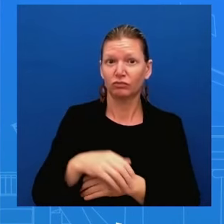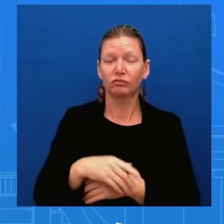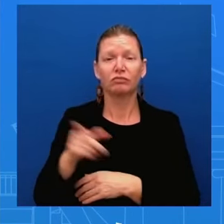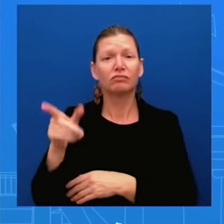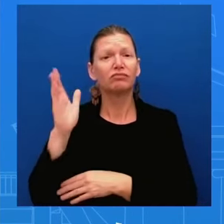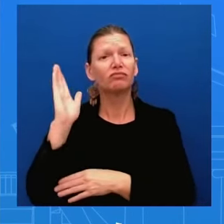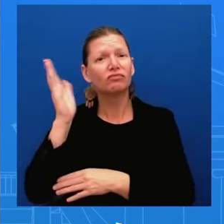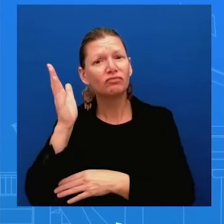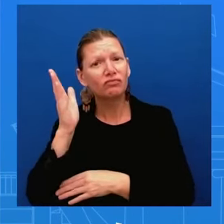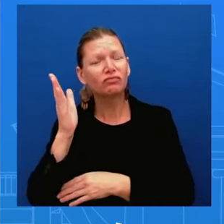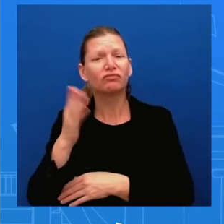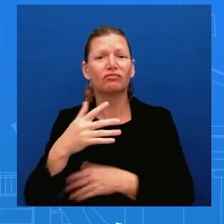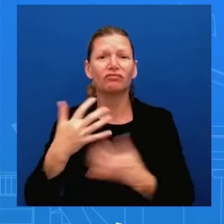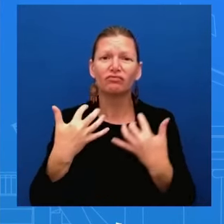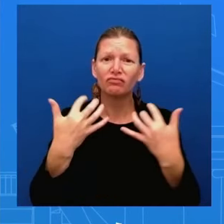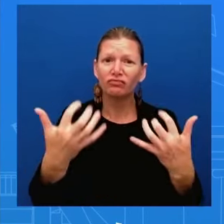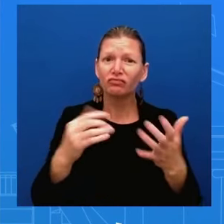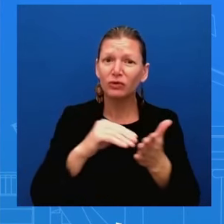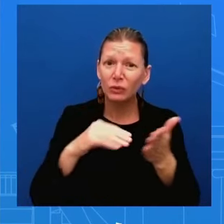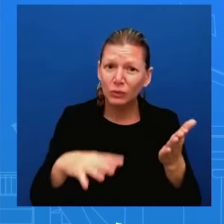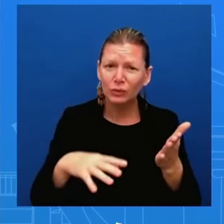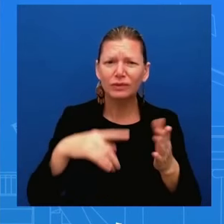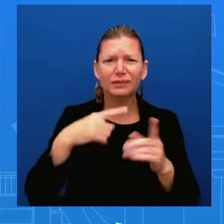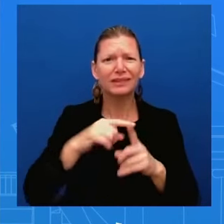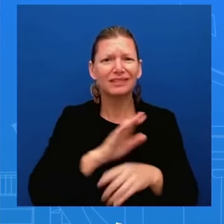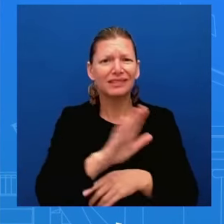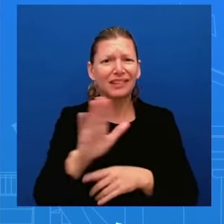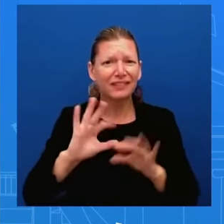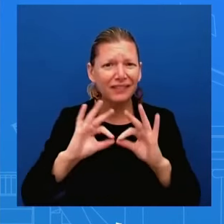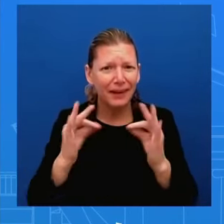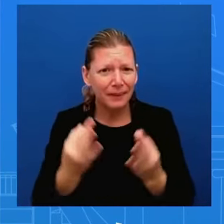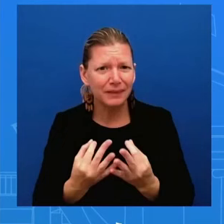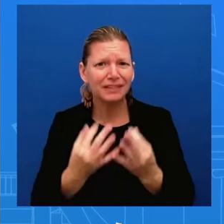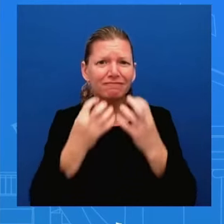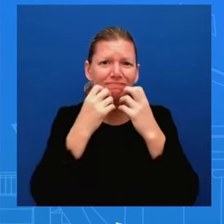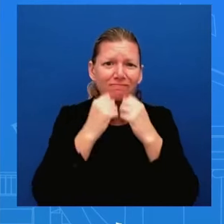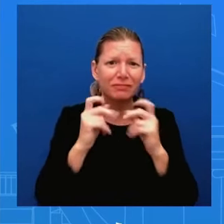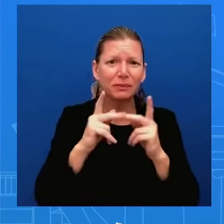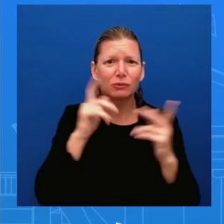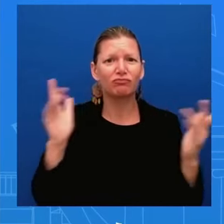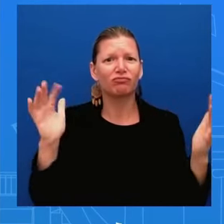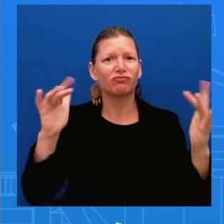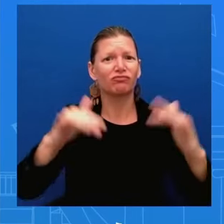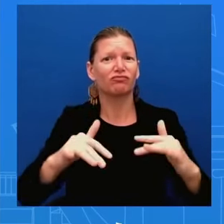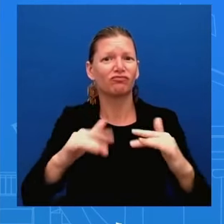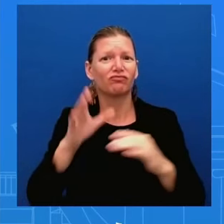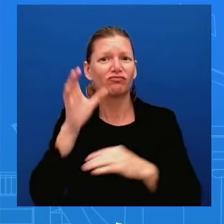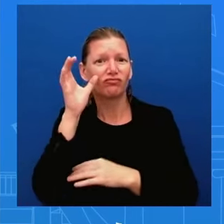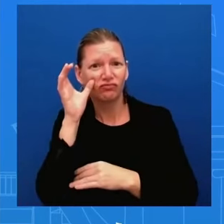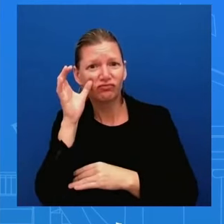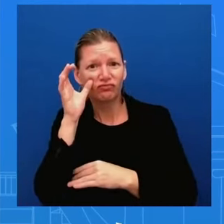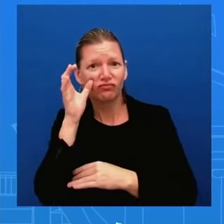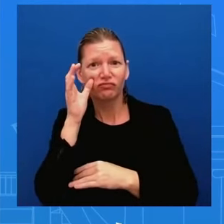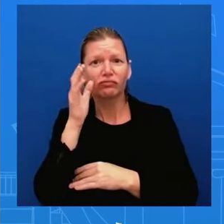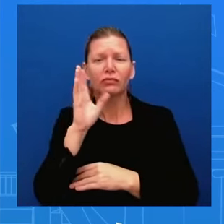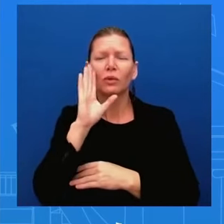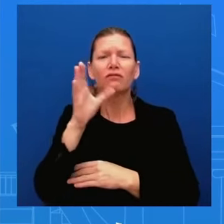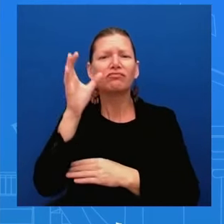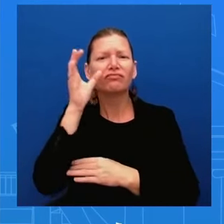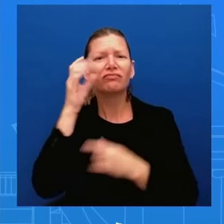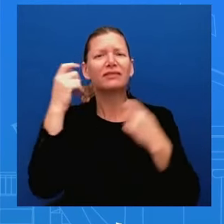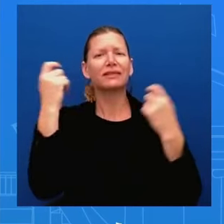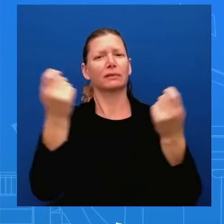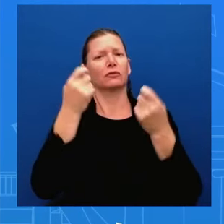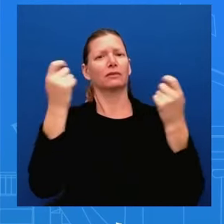to hear um you know to celebrate the students but also to hear from to hear a message from this president don't have anything more to share but i can